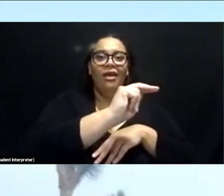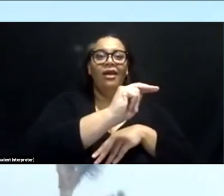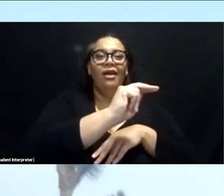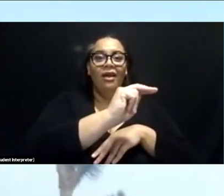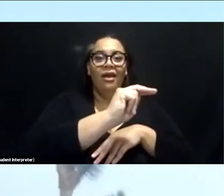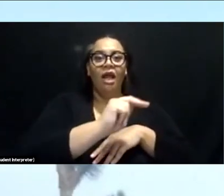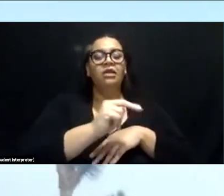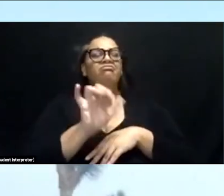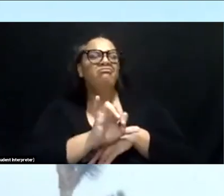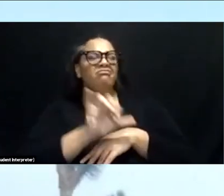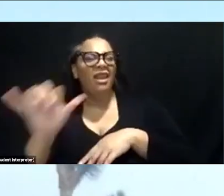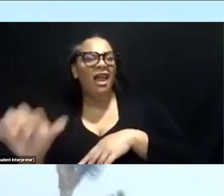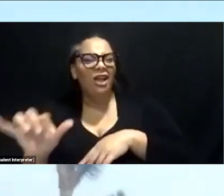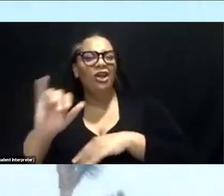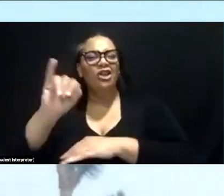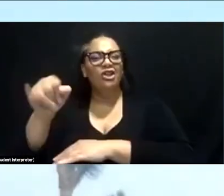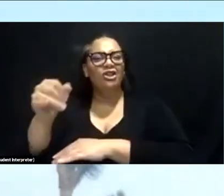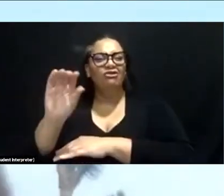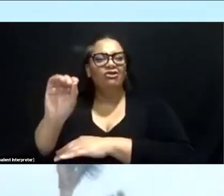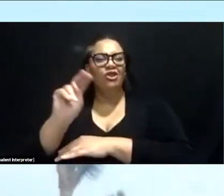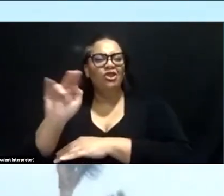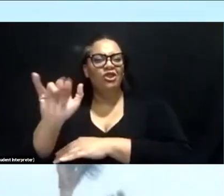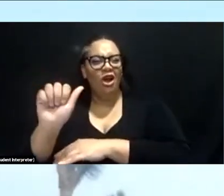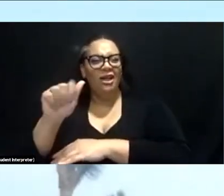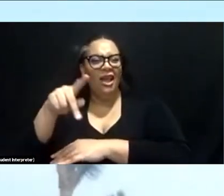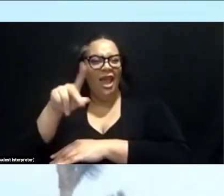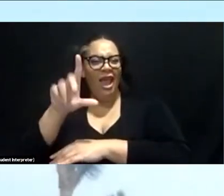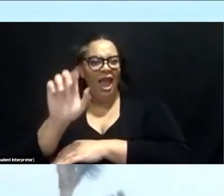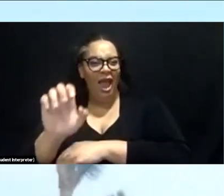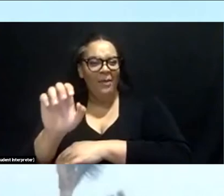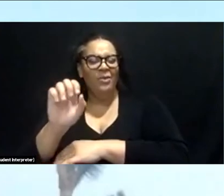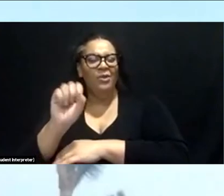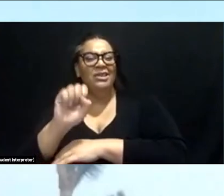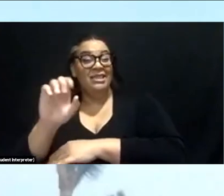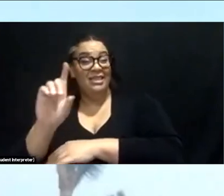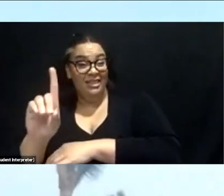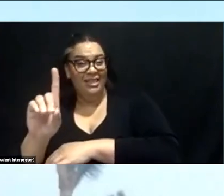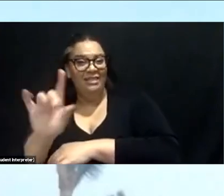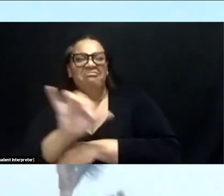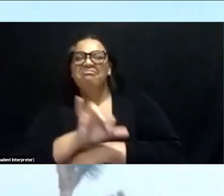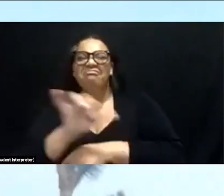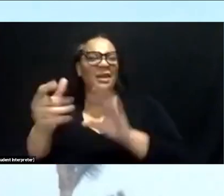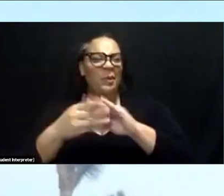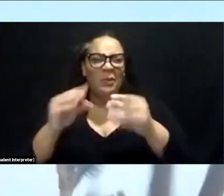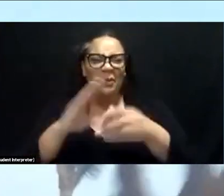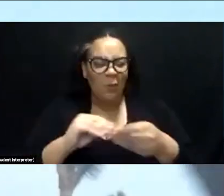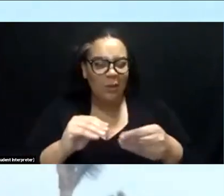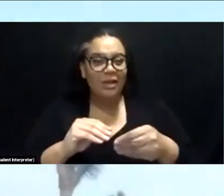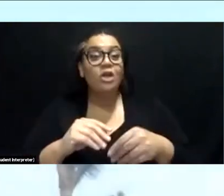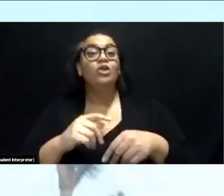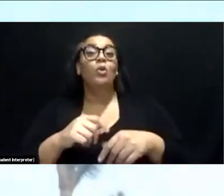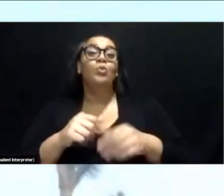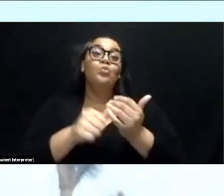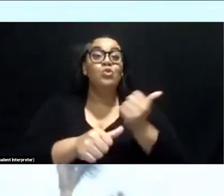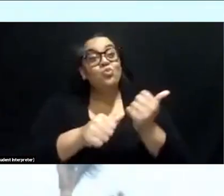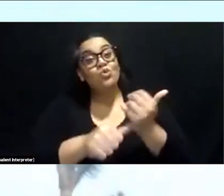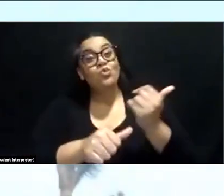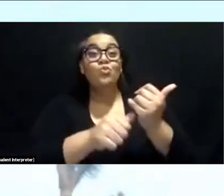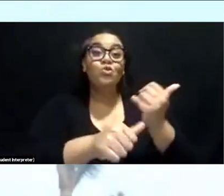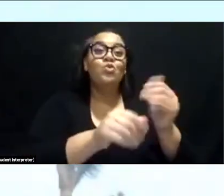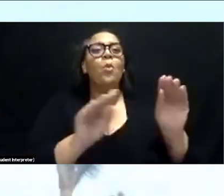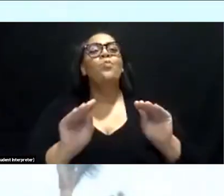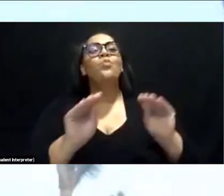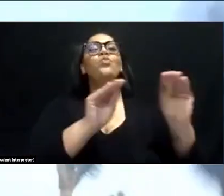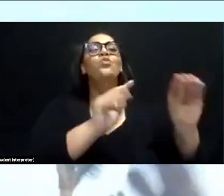the Johnny apple seed of Joshua trees. They're eating fruits and they're pooping seeds. And they're, you know, over a course of 3000 years moving North.